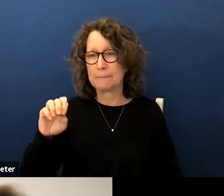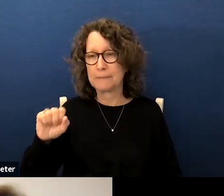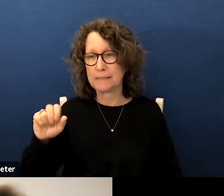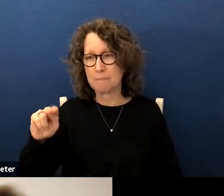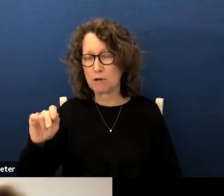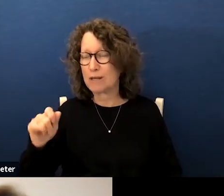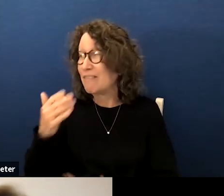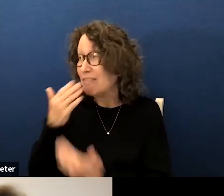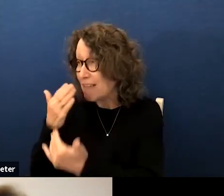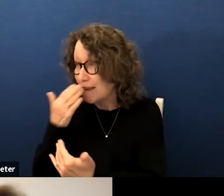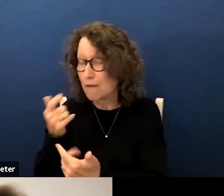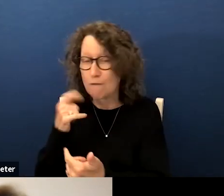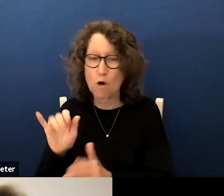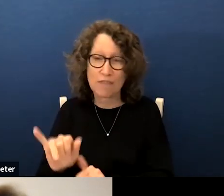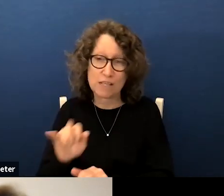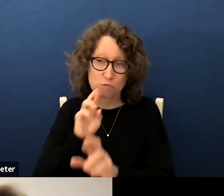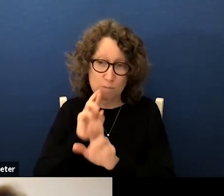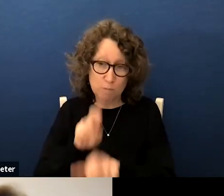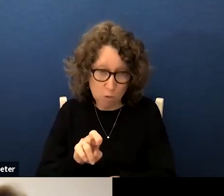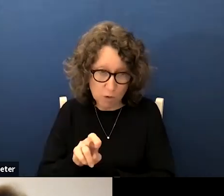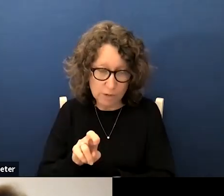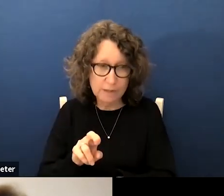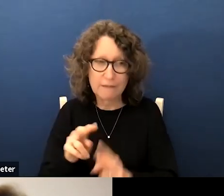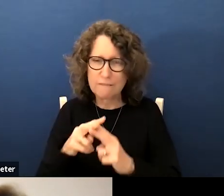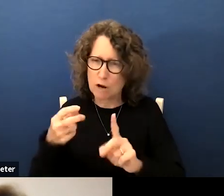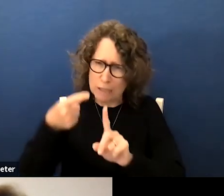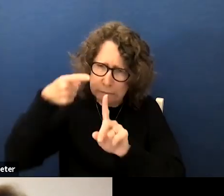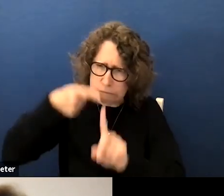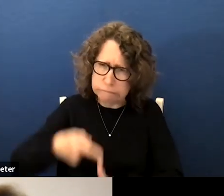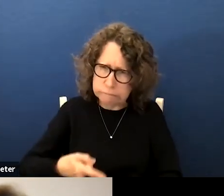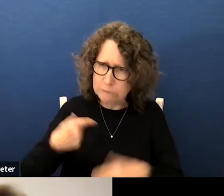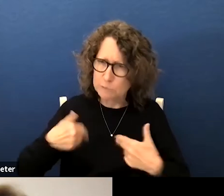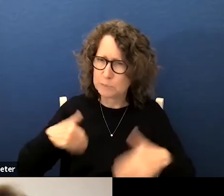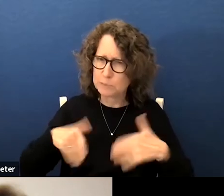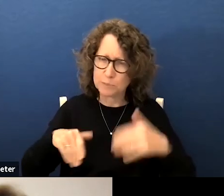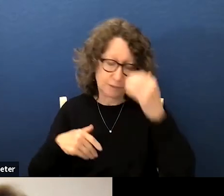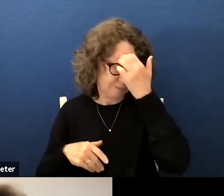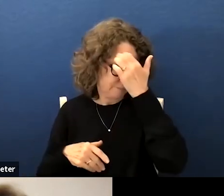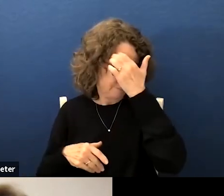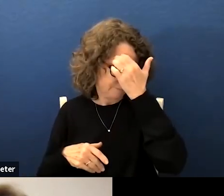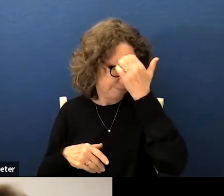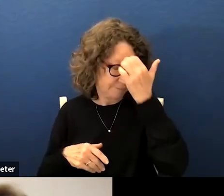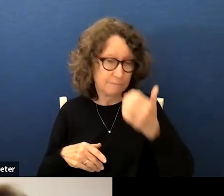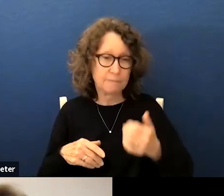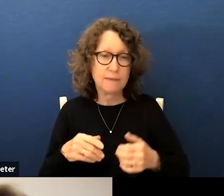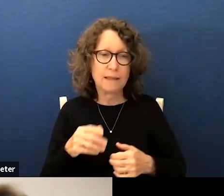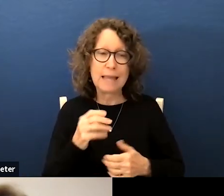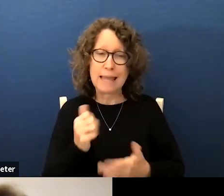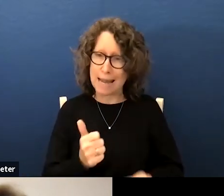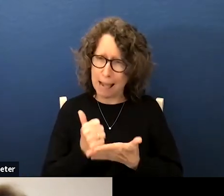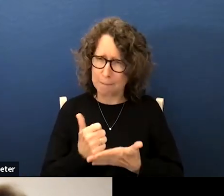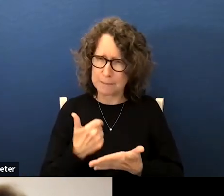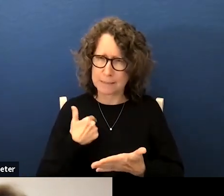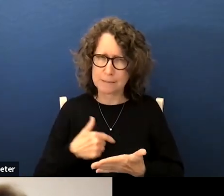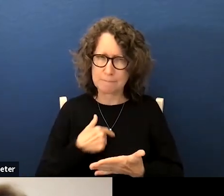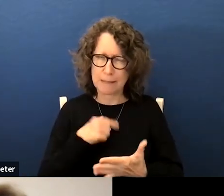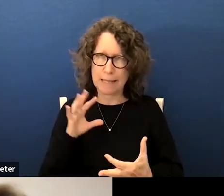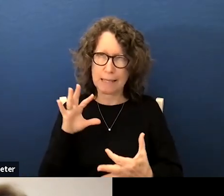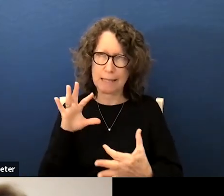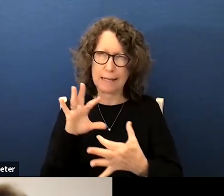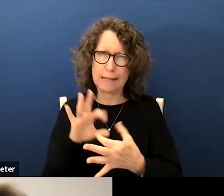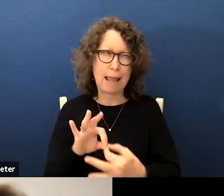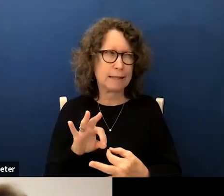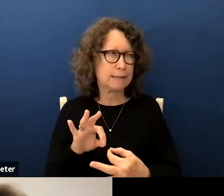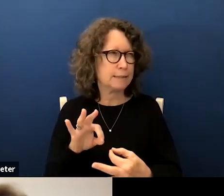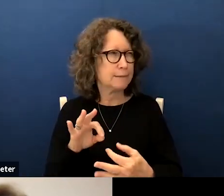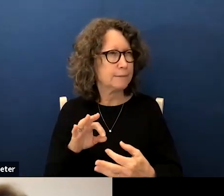to say thank you very much for this report uh very detailed um and i it it helps me connect the the